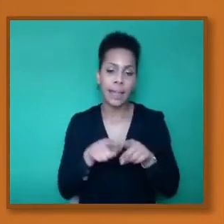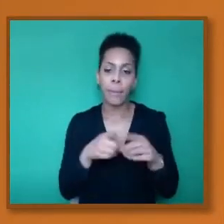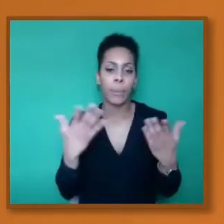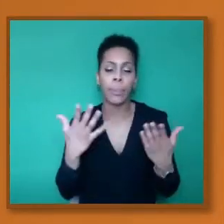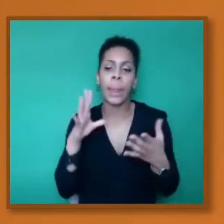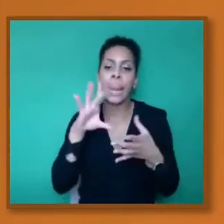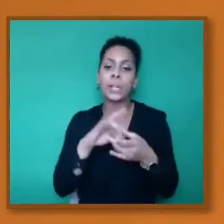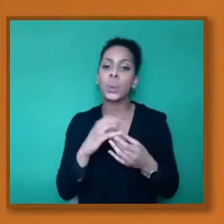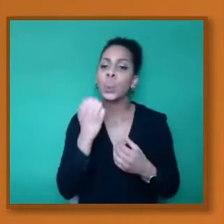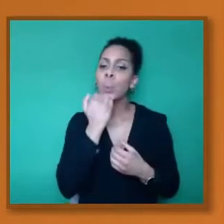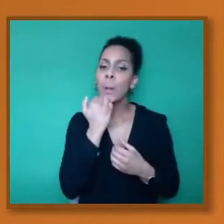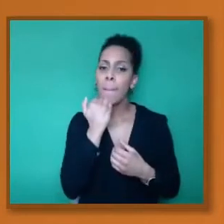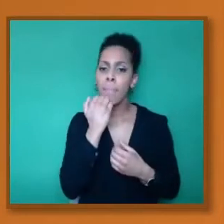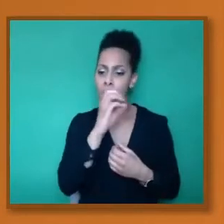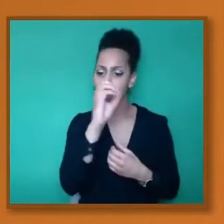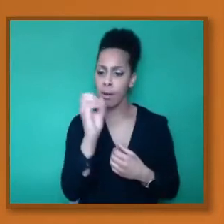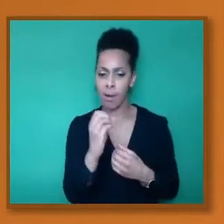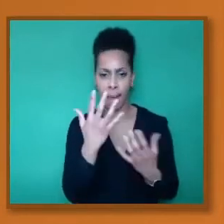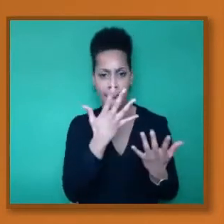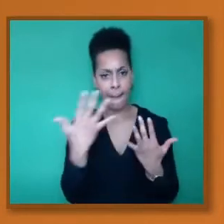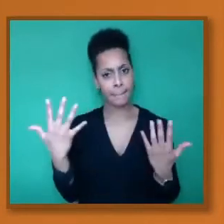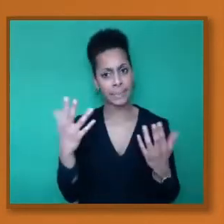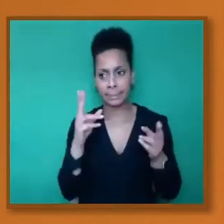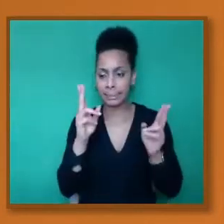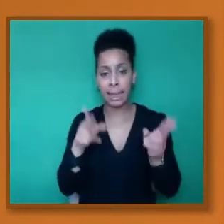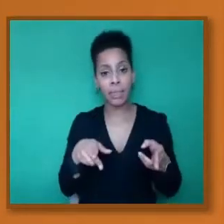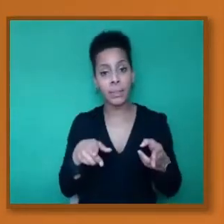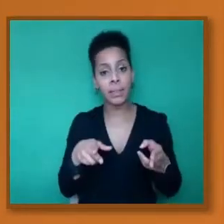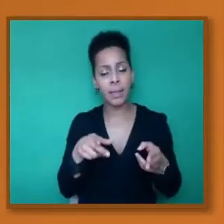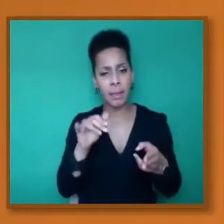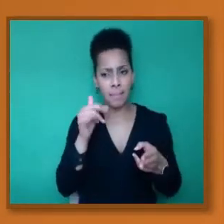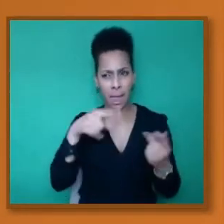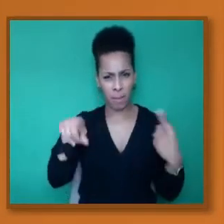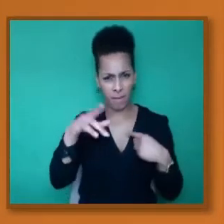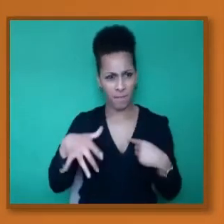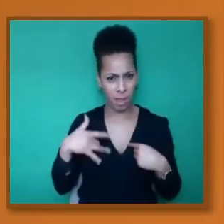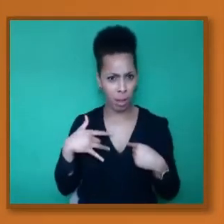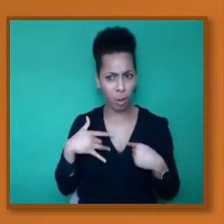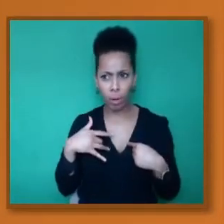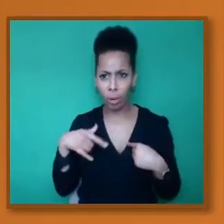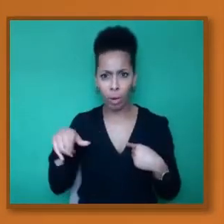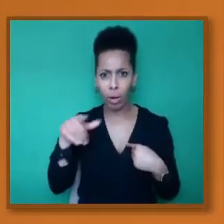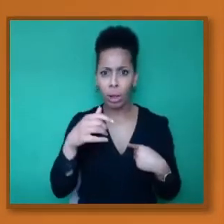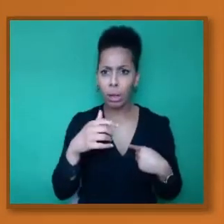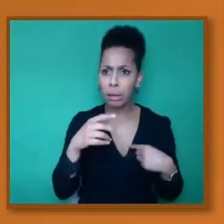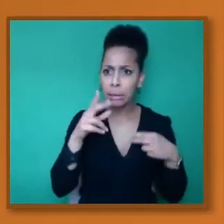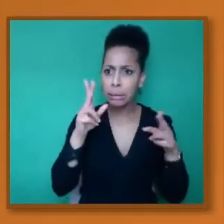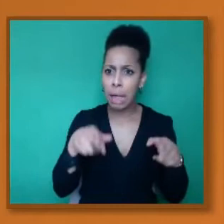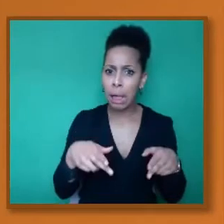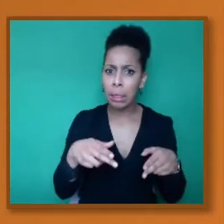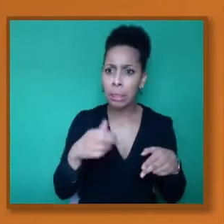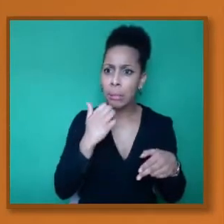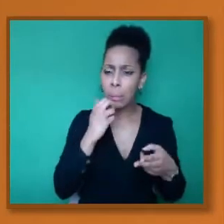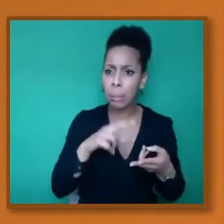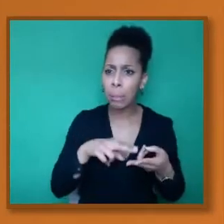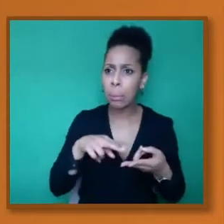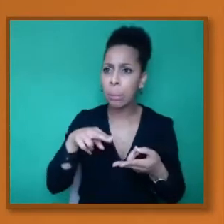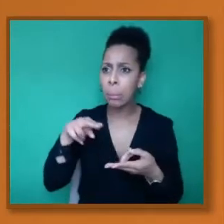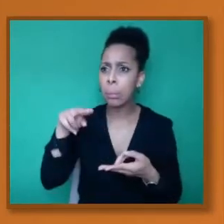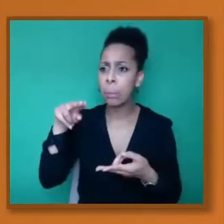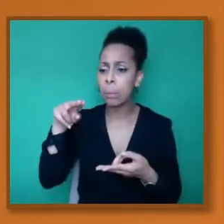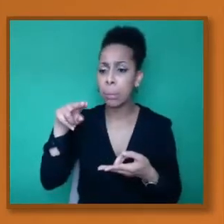may well be that there may seem to be an increased number of deaths, but many of these people who may well be dying